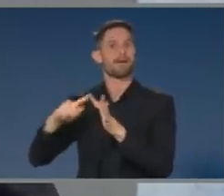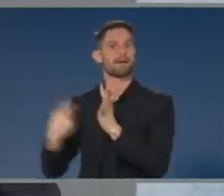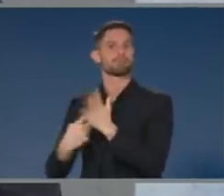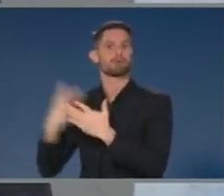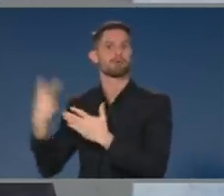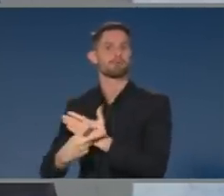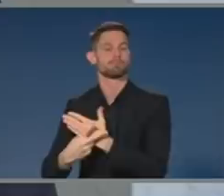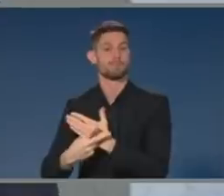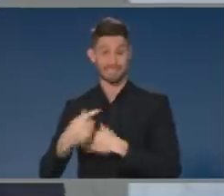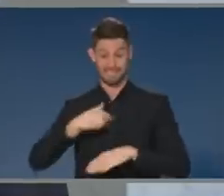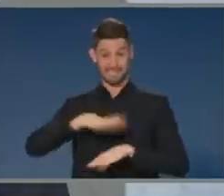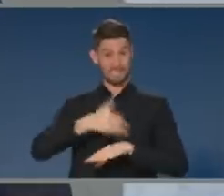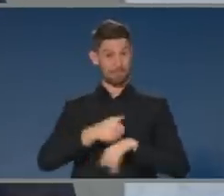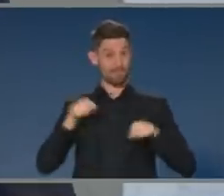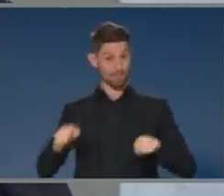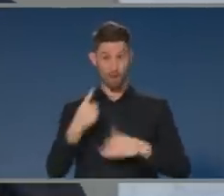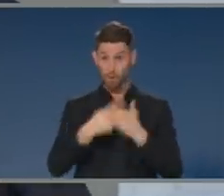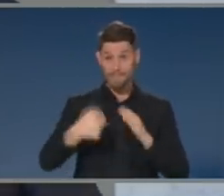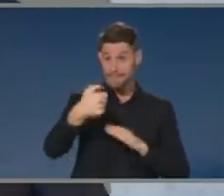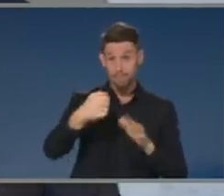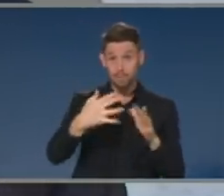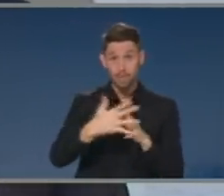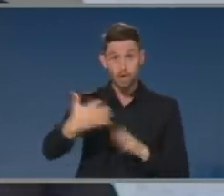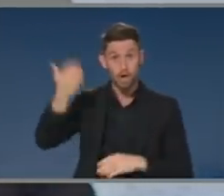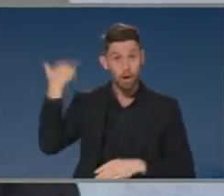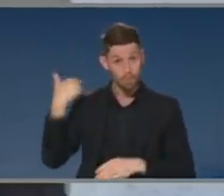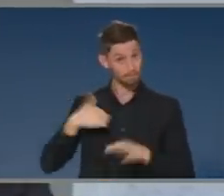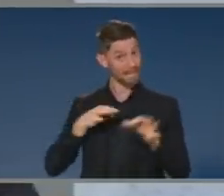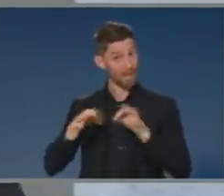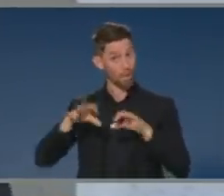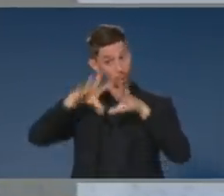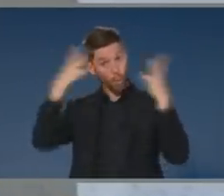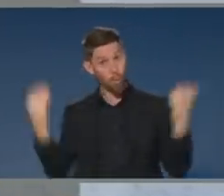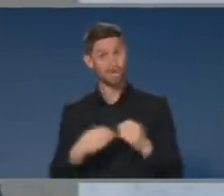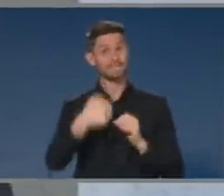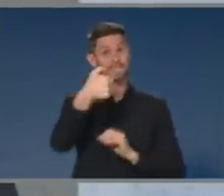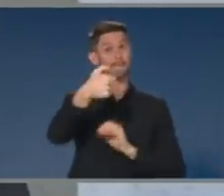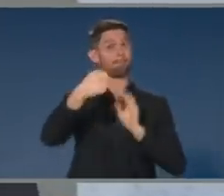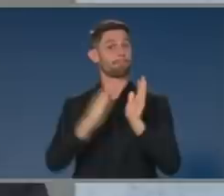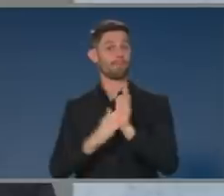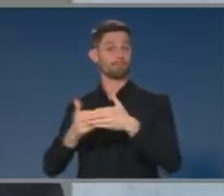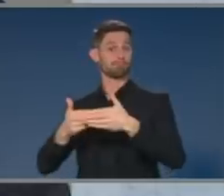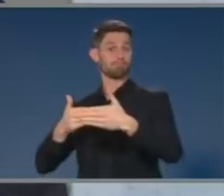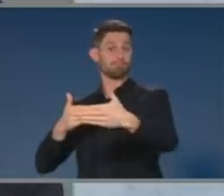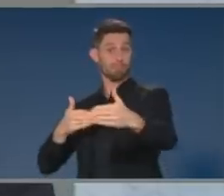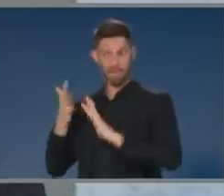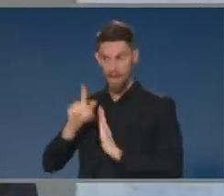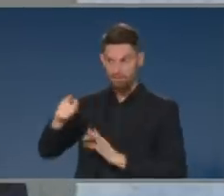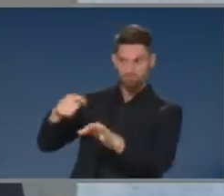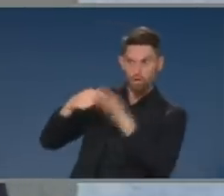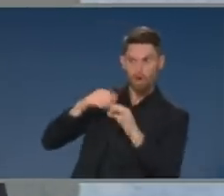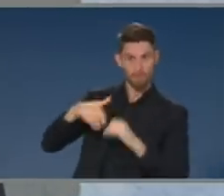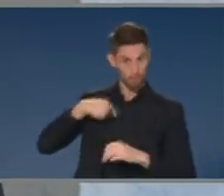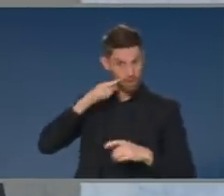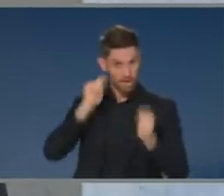weeks now into a six-month program. And it is very premature, I think, to be making judgments about what possible changes might be